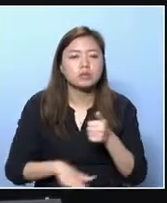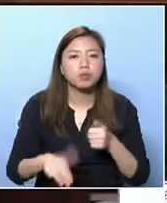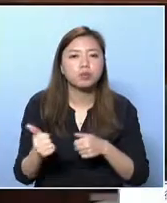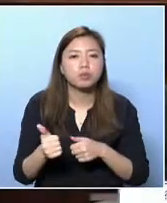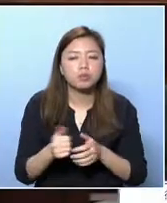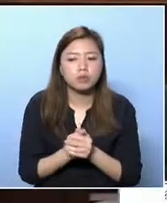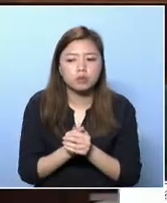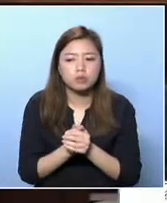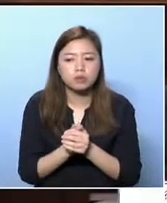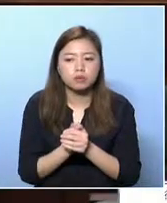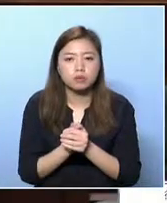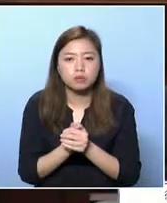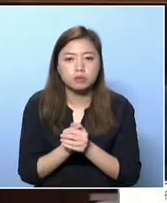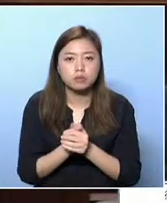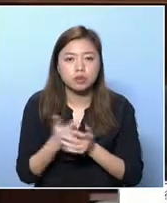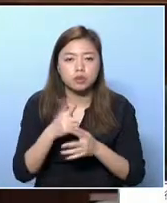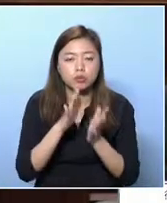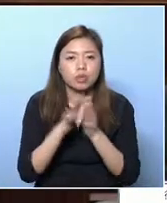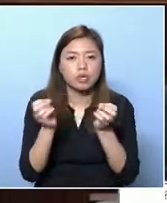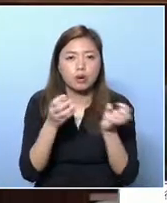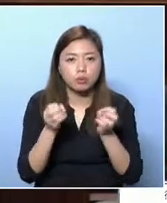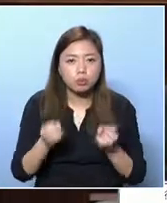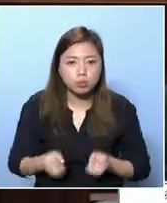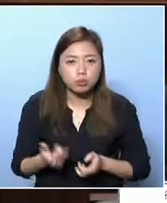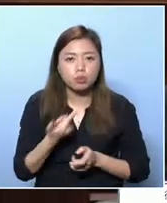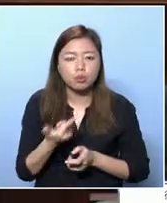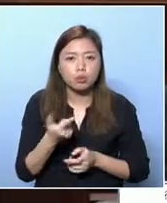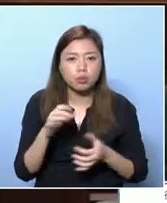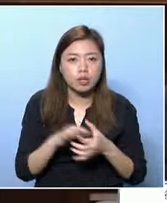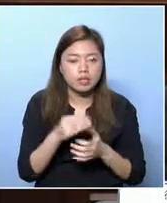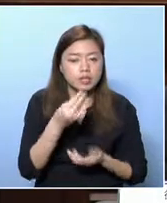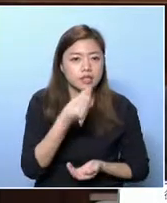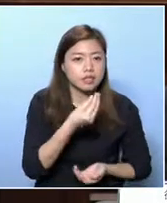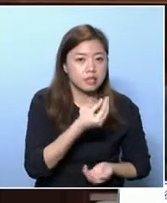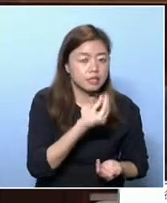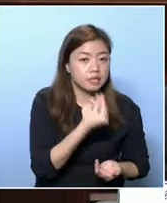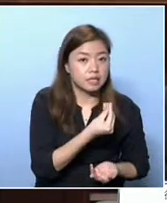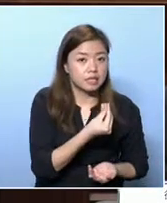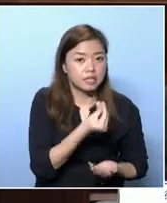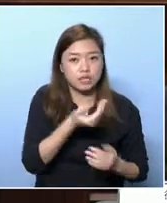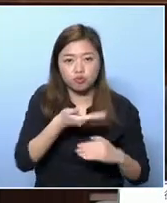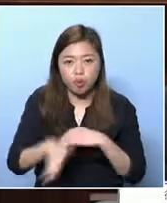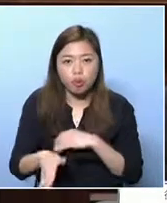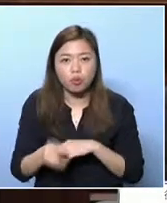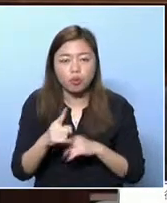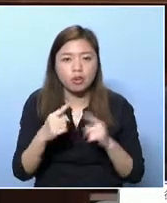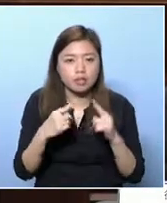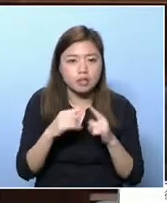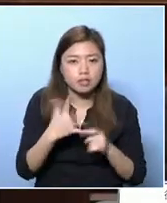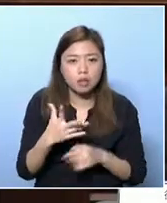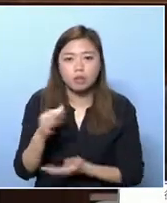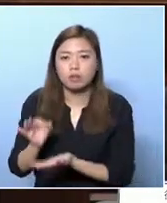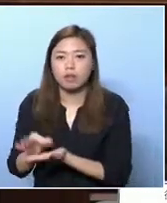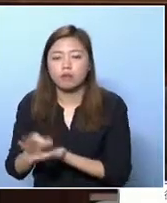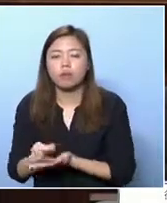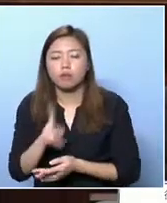Well, if you can pay for the service, we can certainly get something, some dental service for children in poverty.